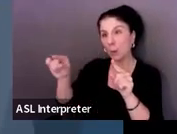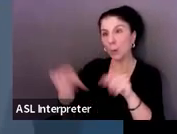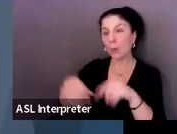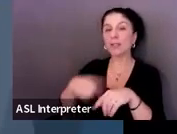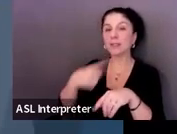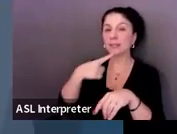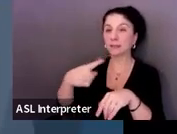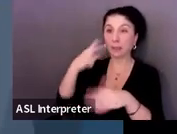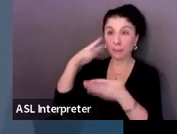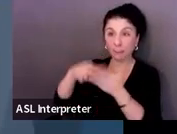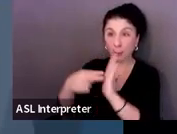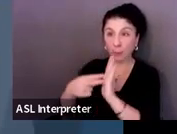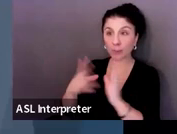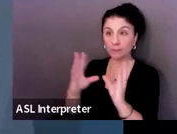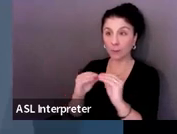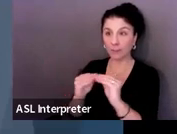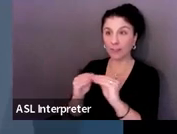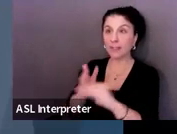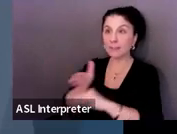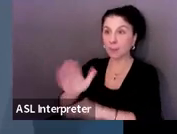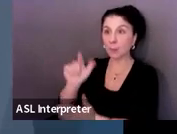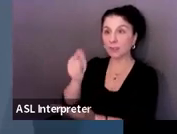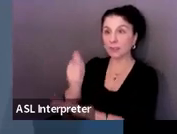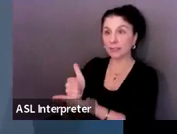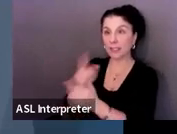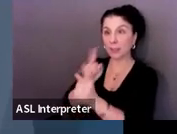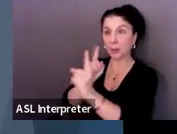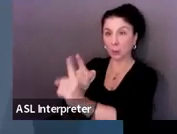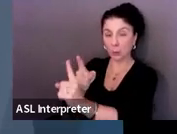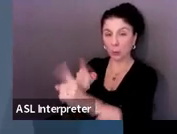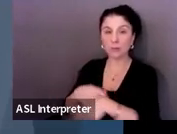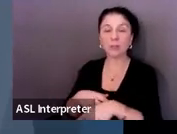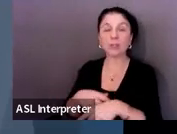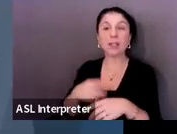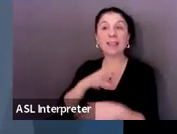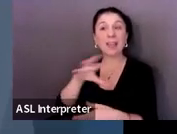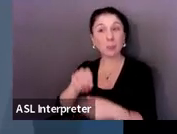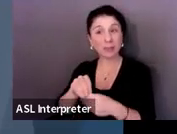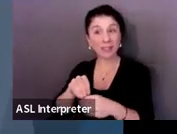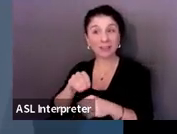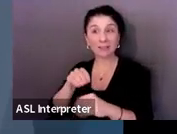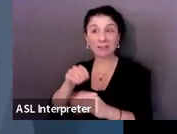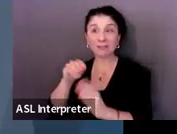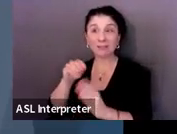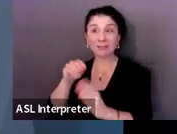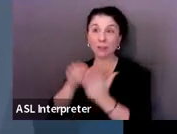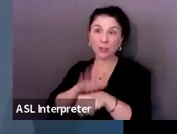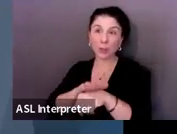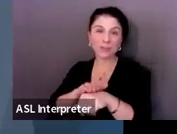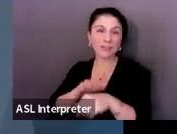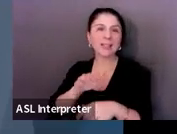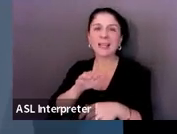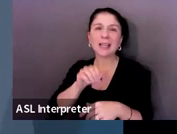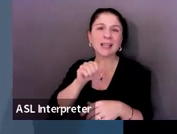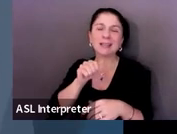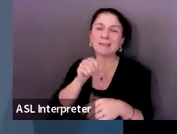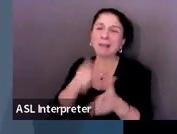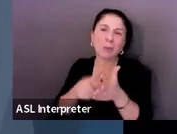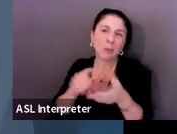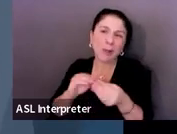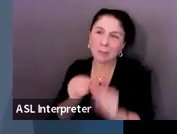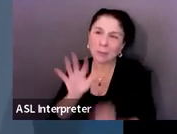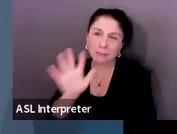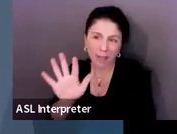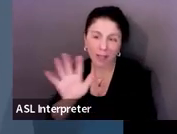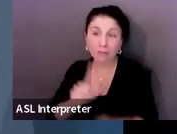meeting. And then also in the written notice, somewhere in the written notice, it doesn't have to be under number five. But just that